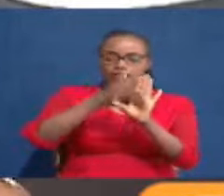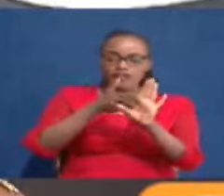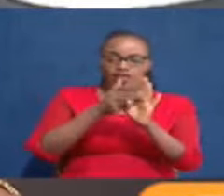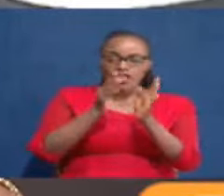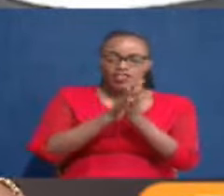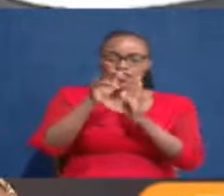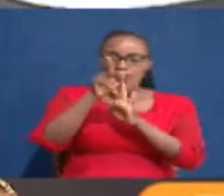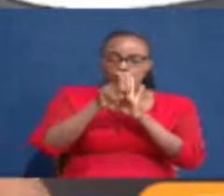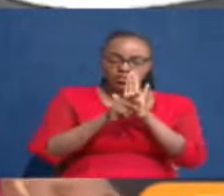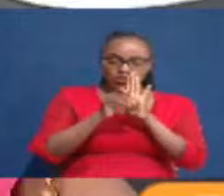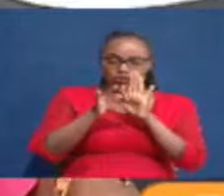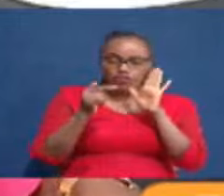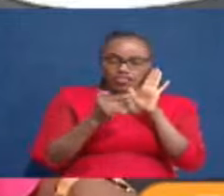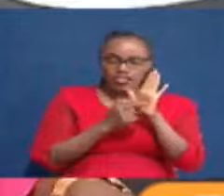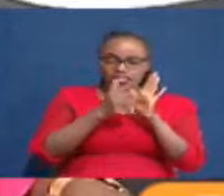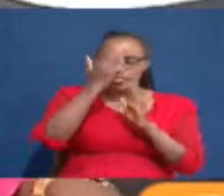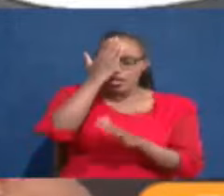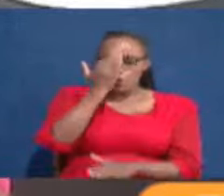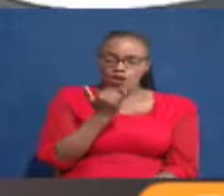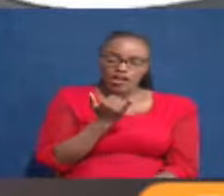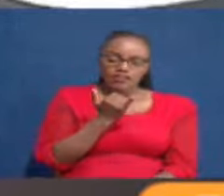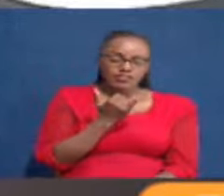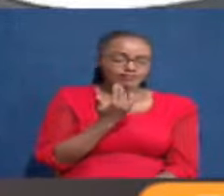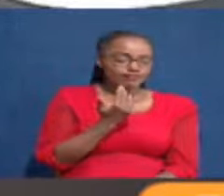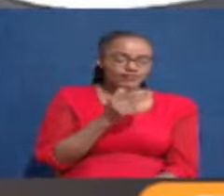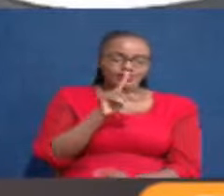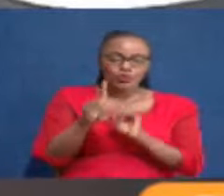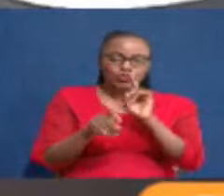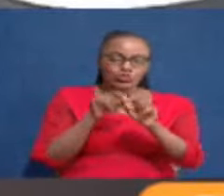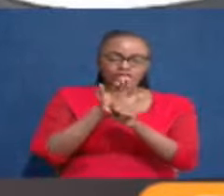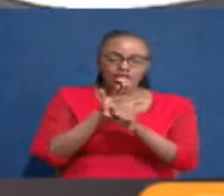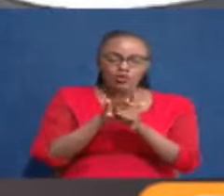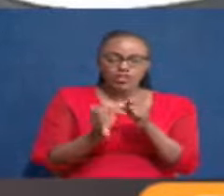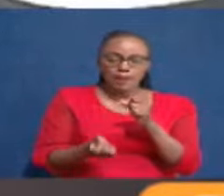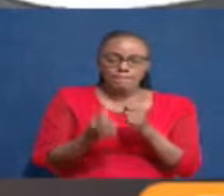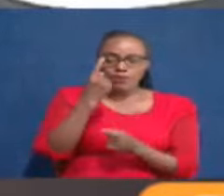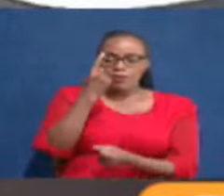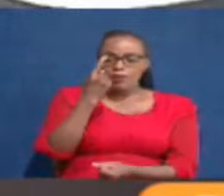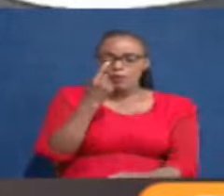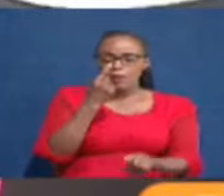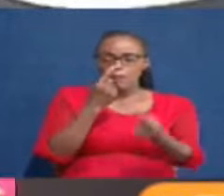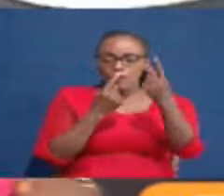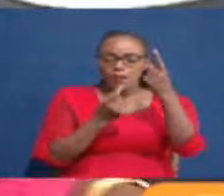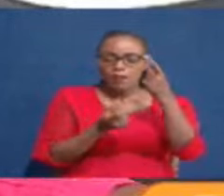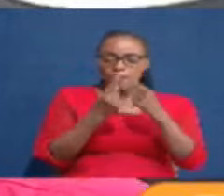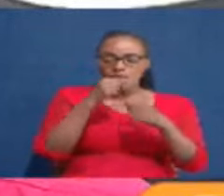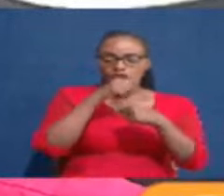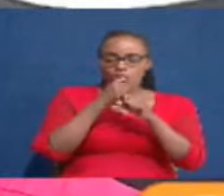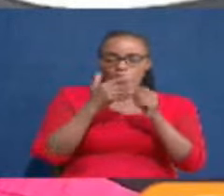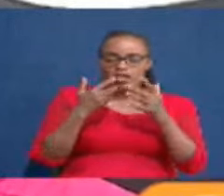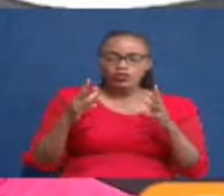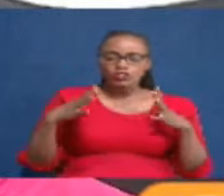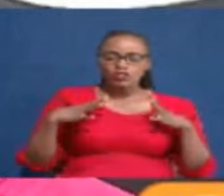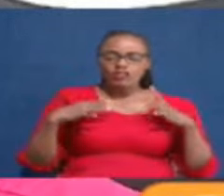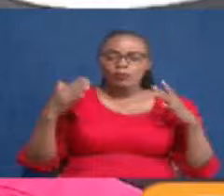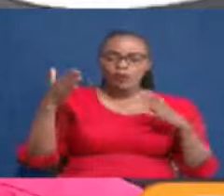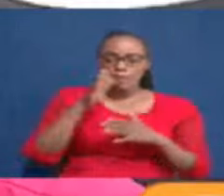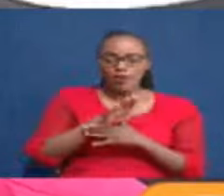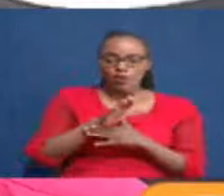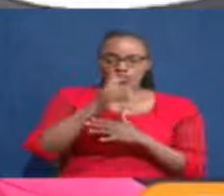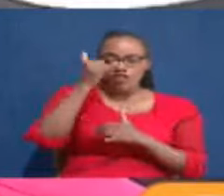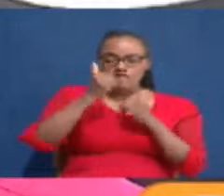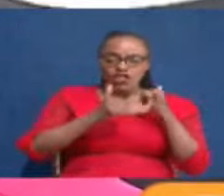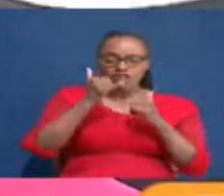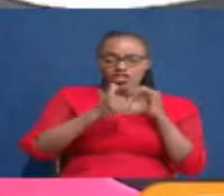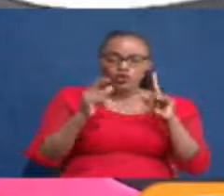the principle of this because far too many questions have been raised about this and the way we're making laws in this country let's take a break we come back with our